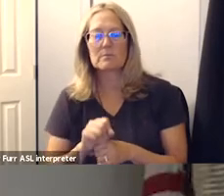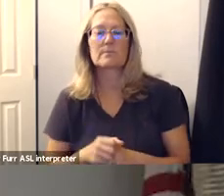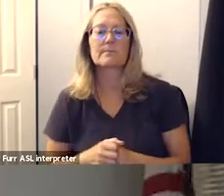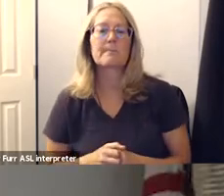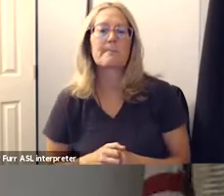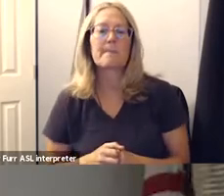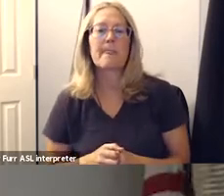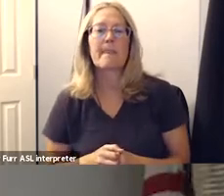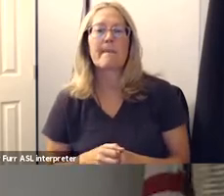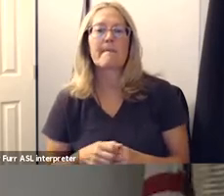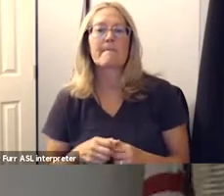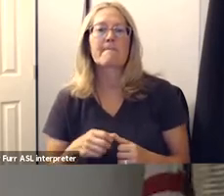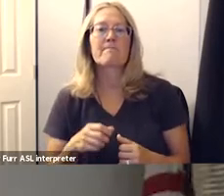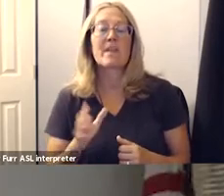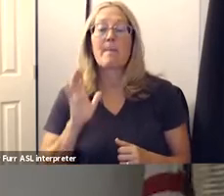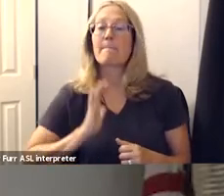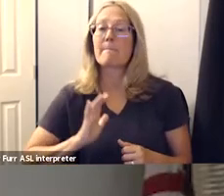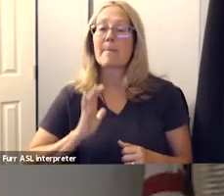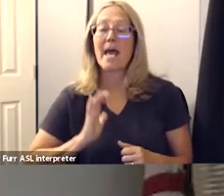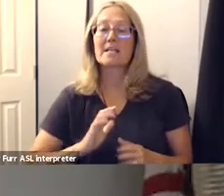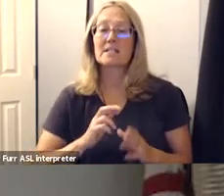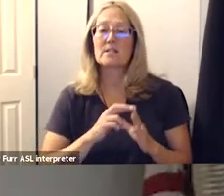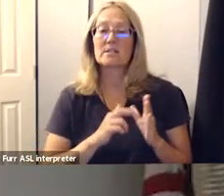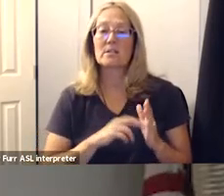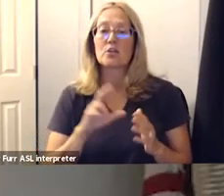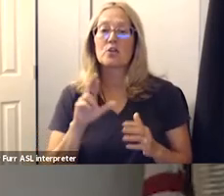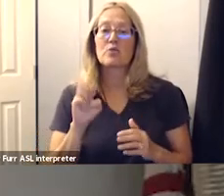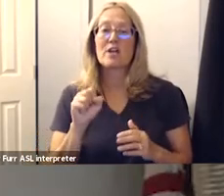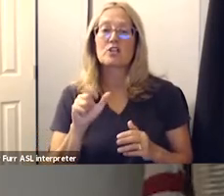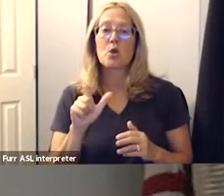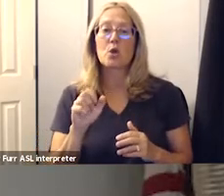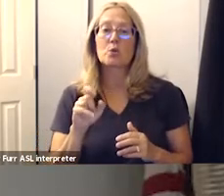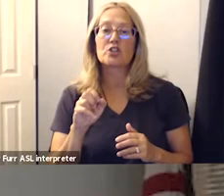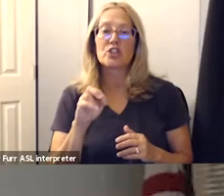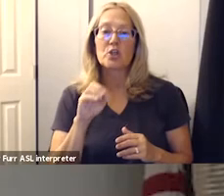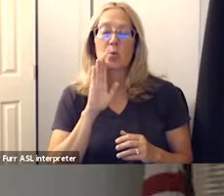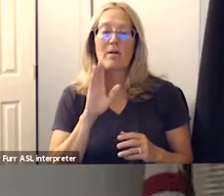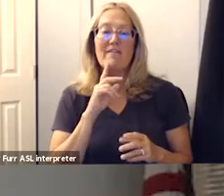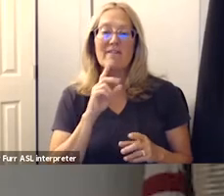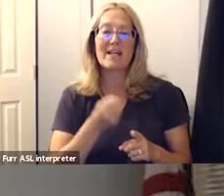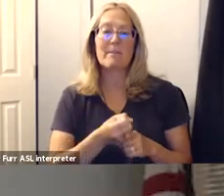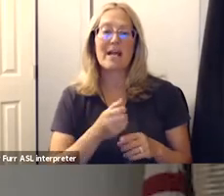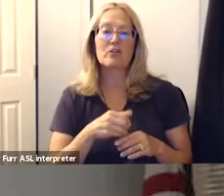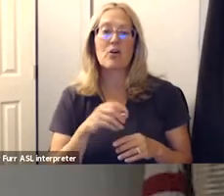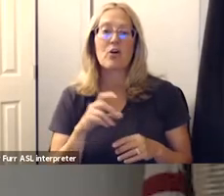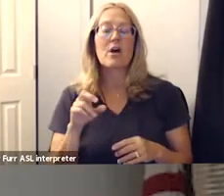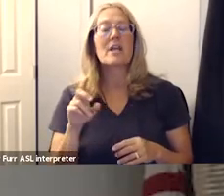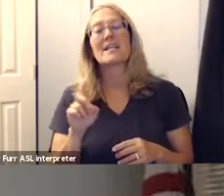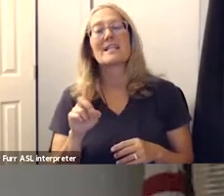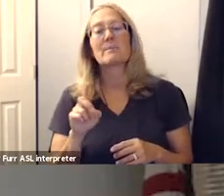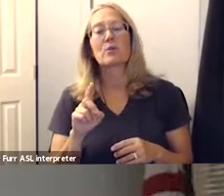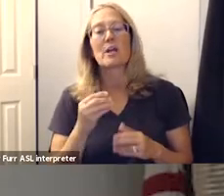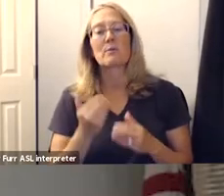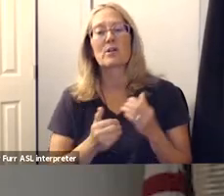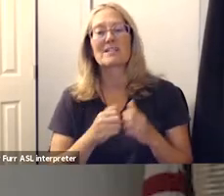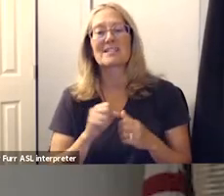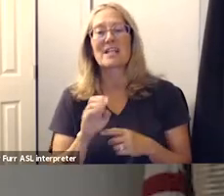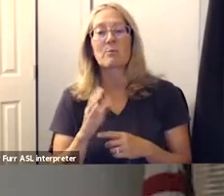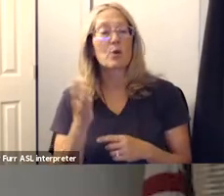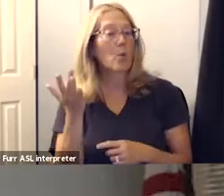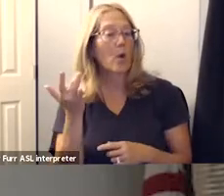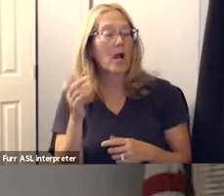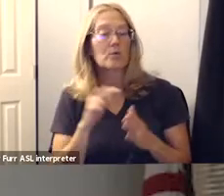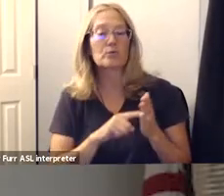a past resolution will likely have a lasting impact on our democratic process in santa barbara because